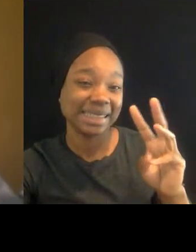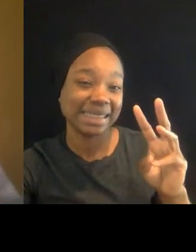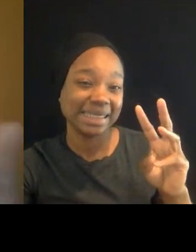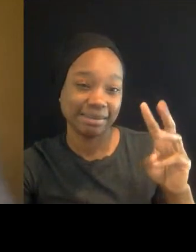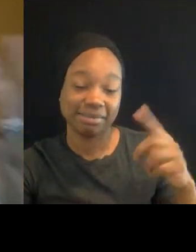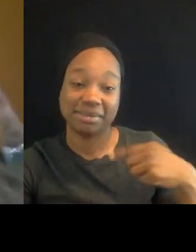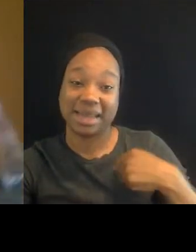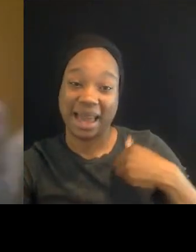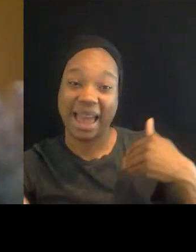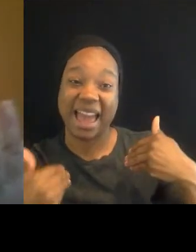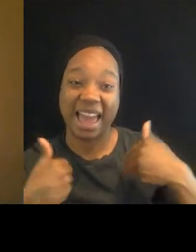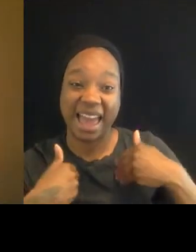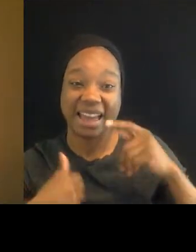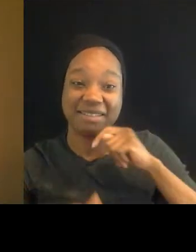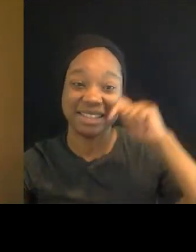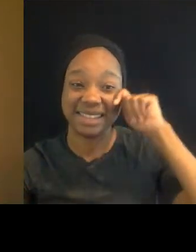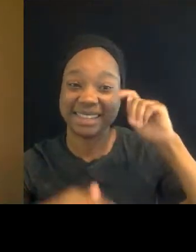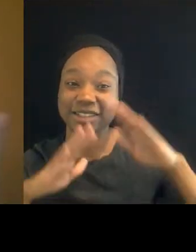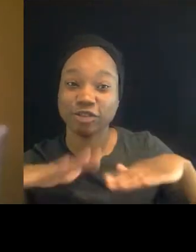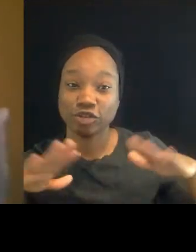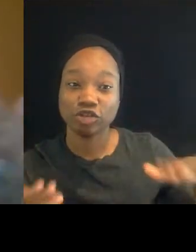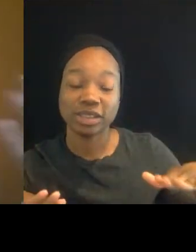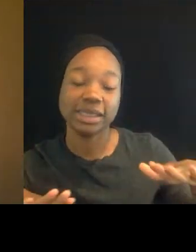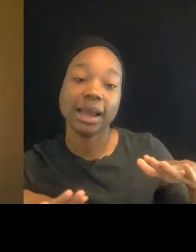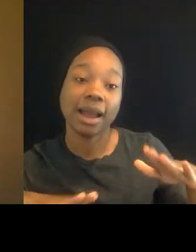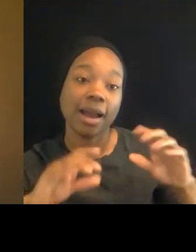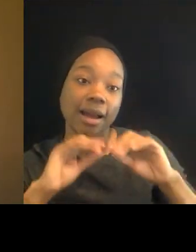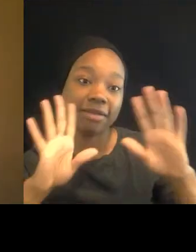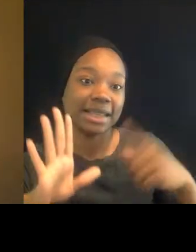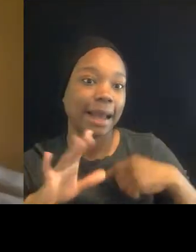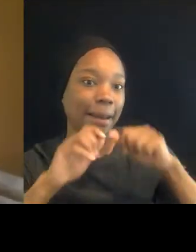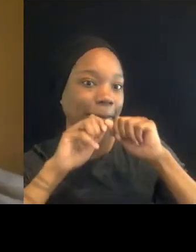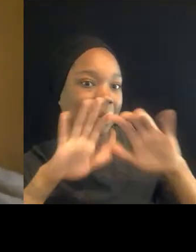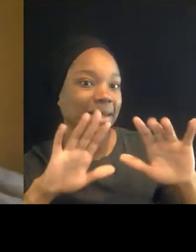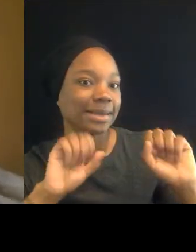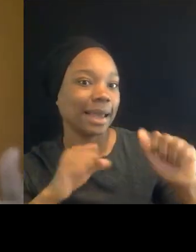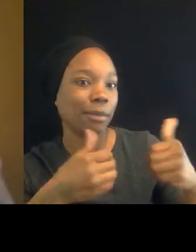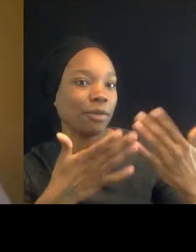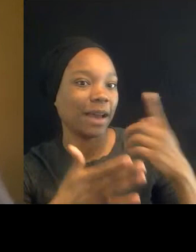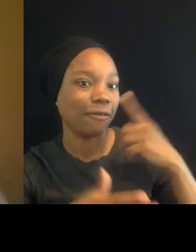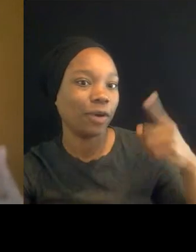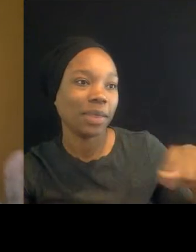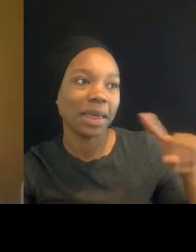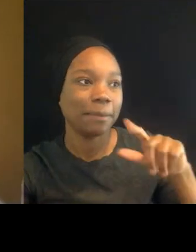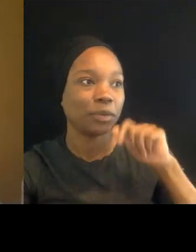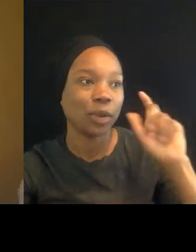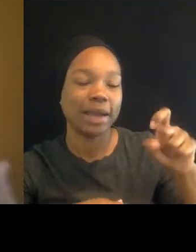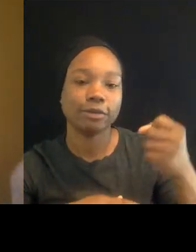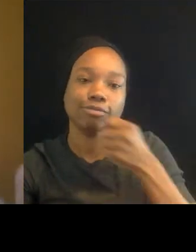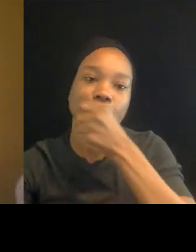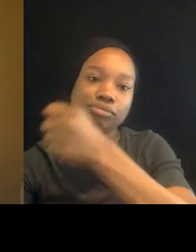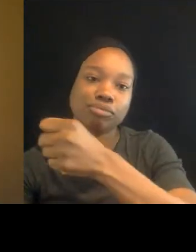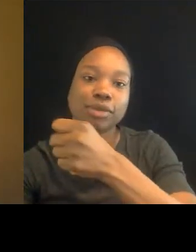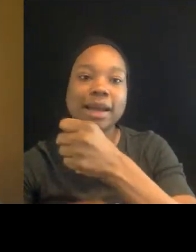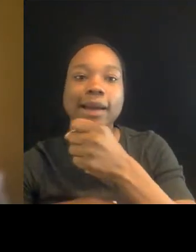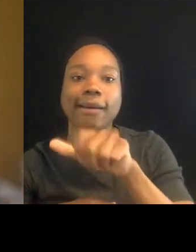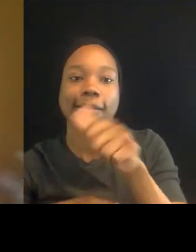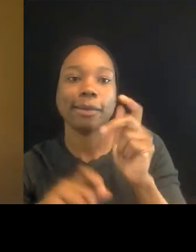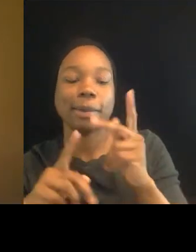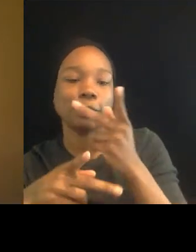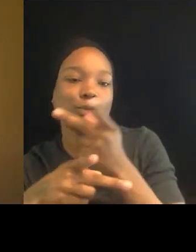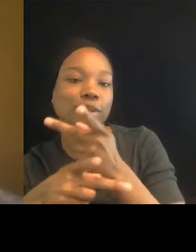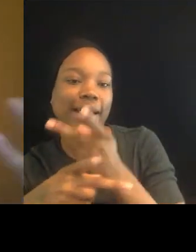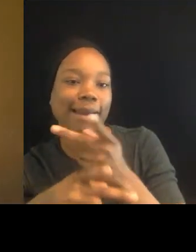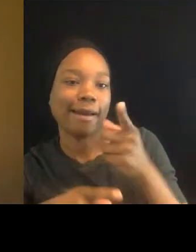I'm able to, I'm blessed to be able to provide for them in such a way that they don't need to be in the care of others. But even as we are waiting that jury